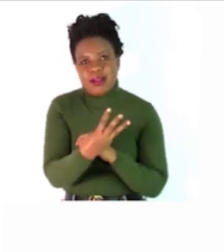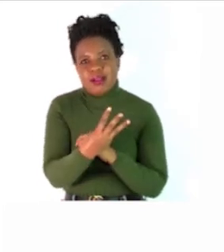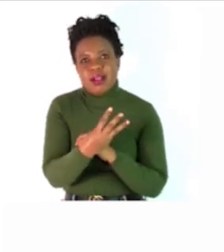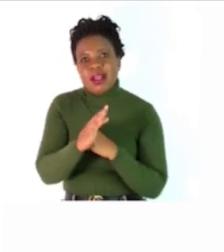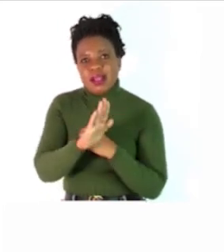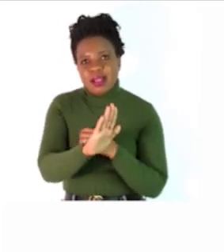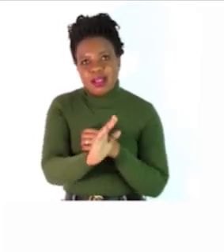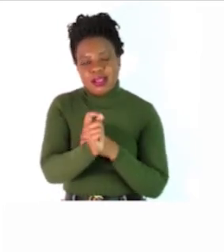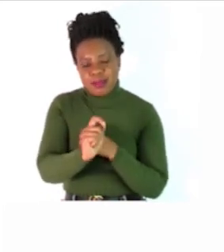thing is to identify